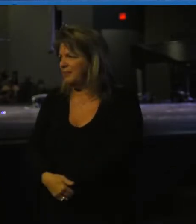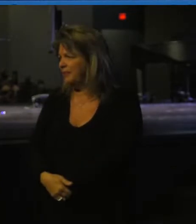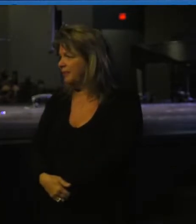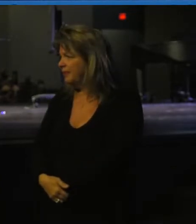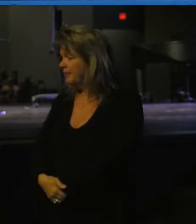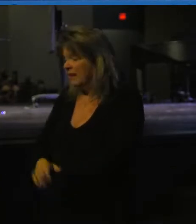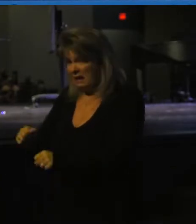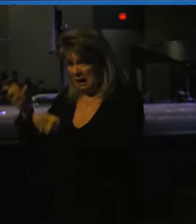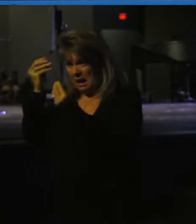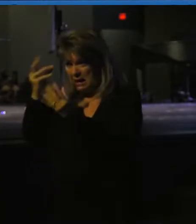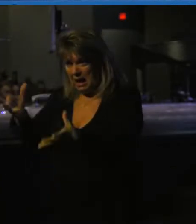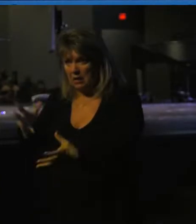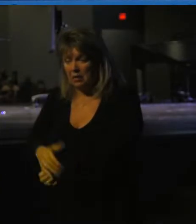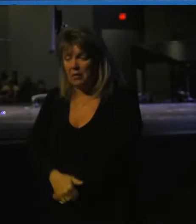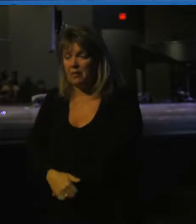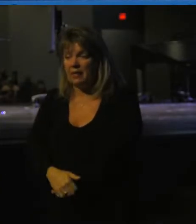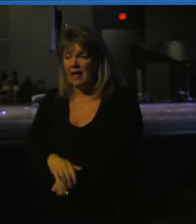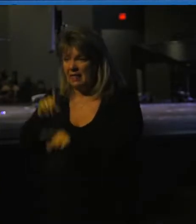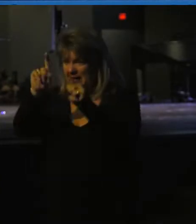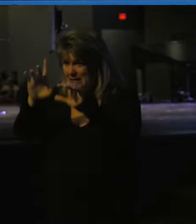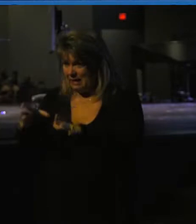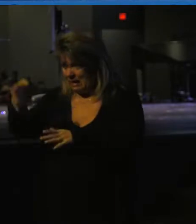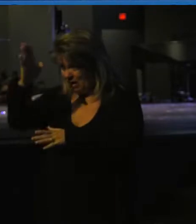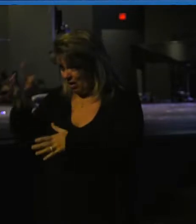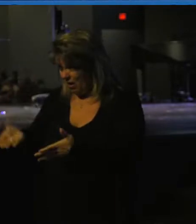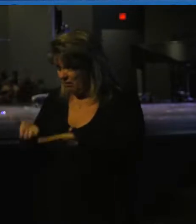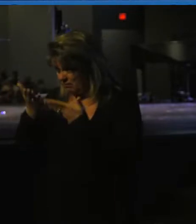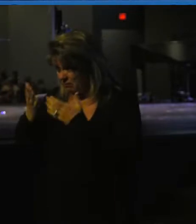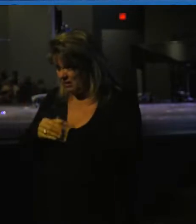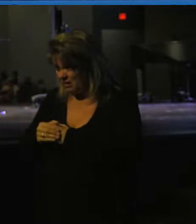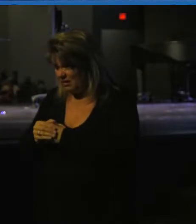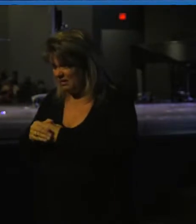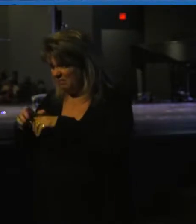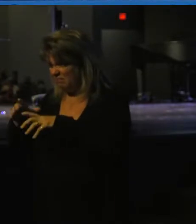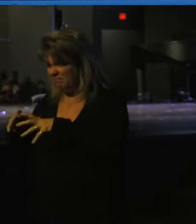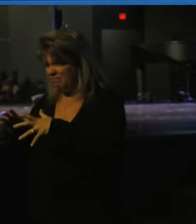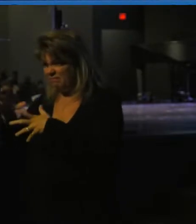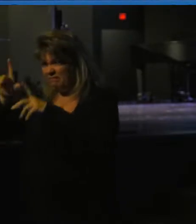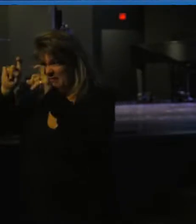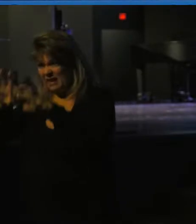Can I tell you that this test that God is putting Abraham through is confusing?